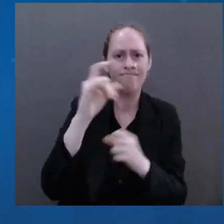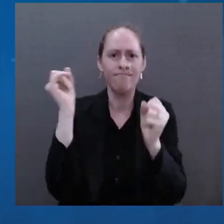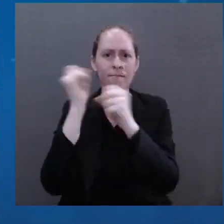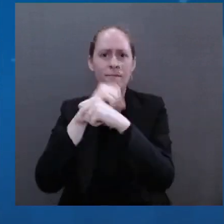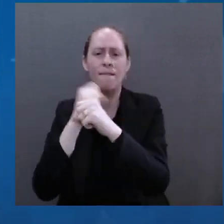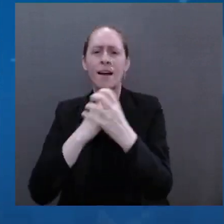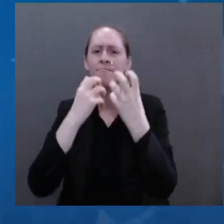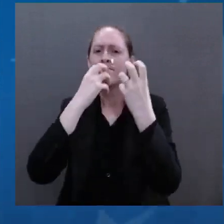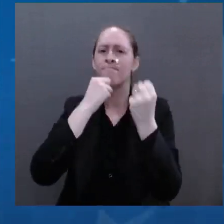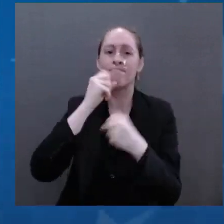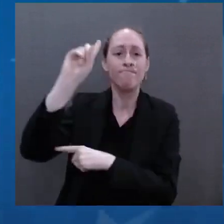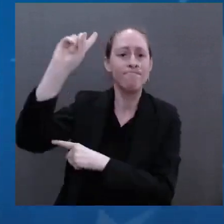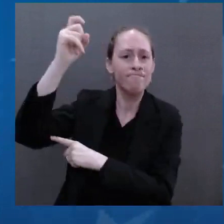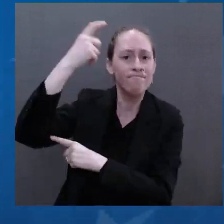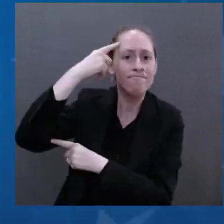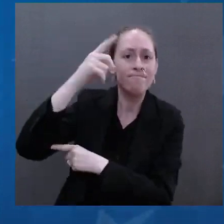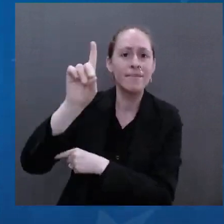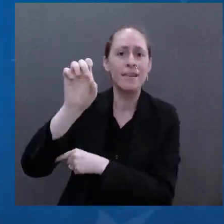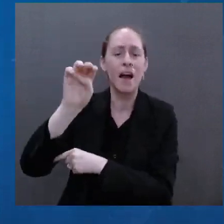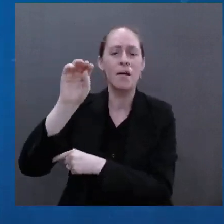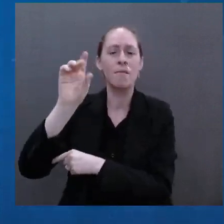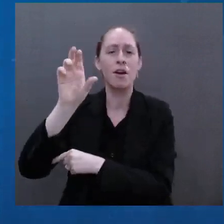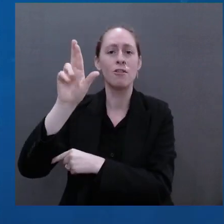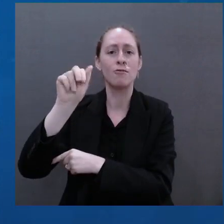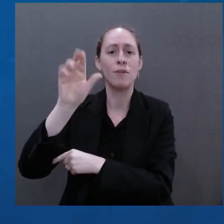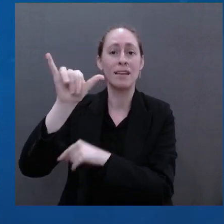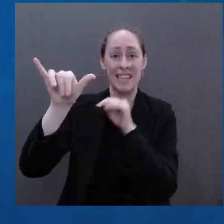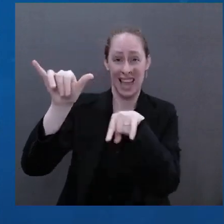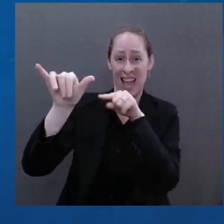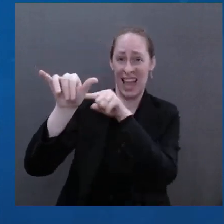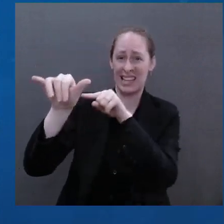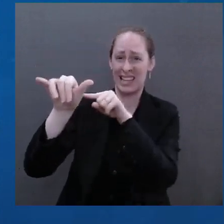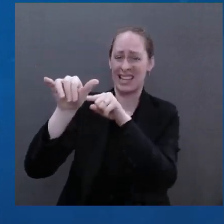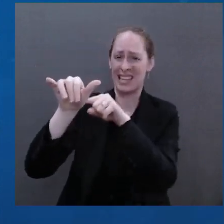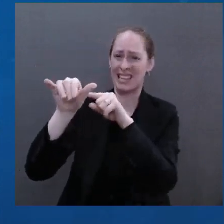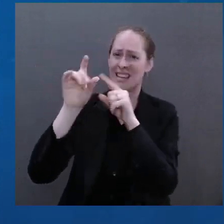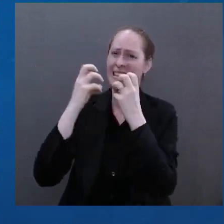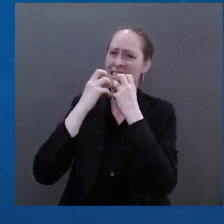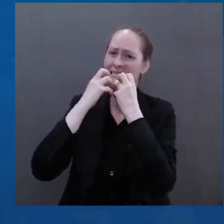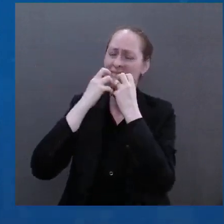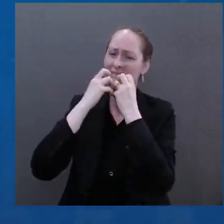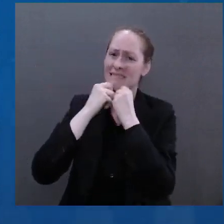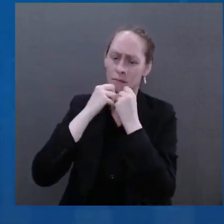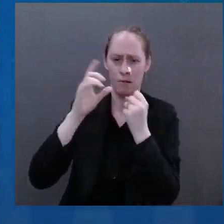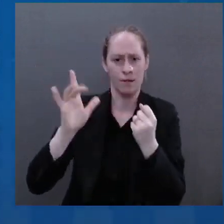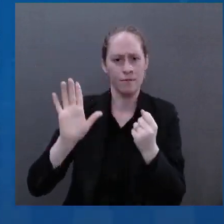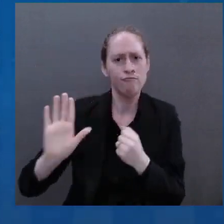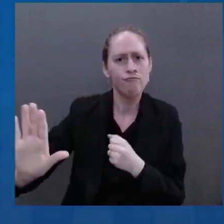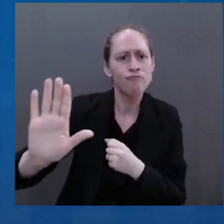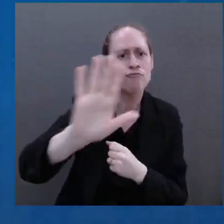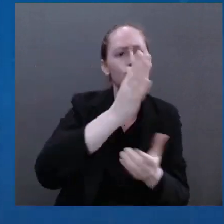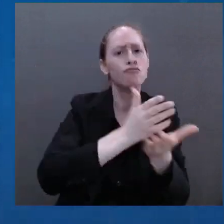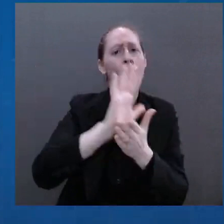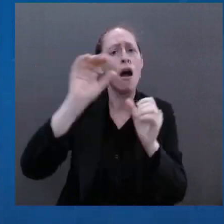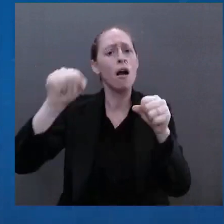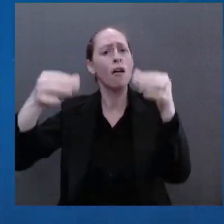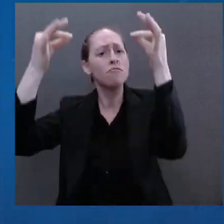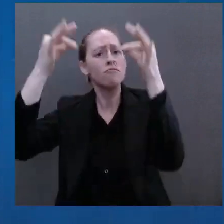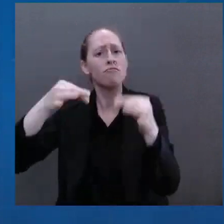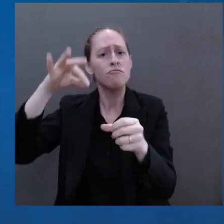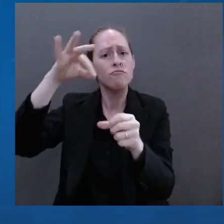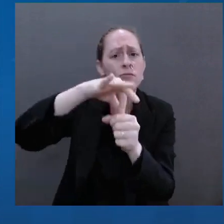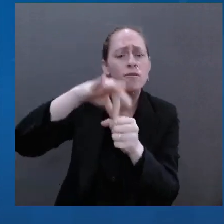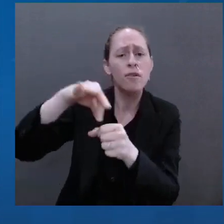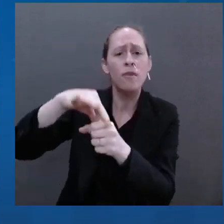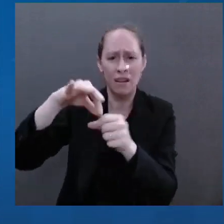Let us remember that the test of this moment is the test of all time. The Kremlin wants to portray